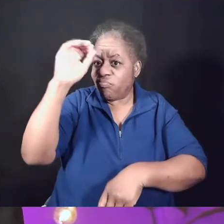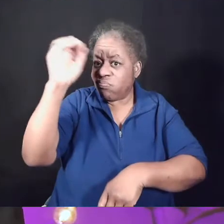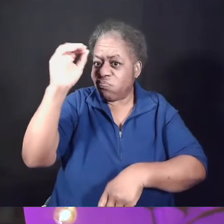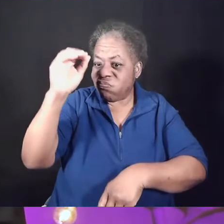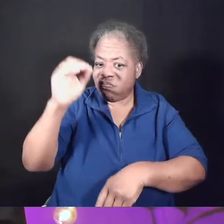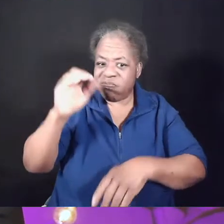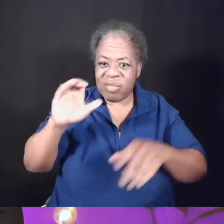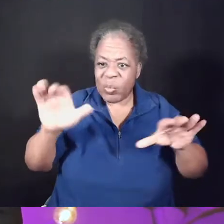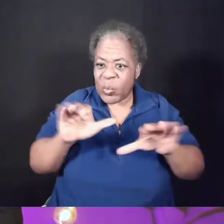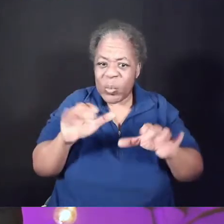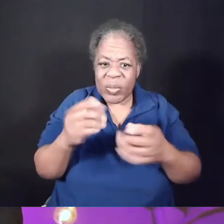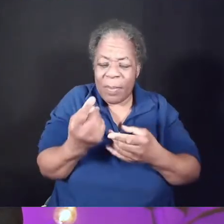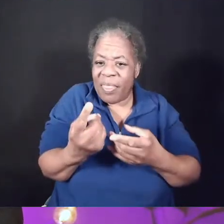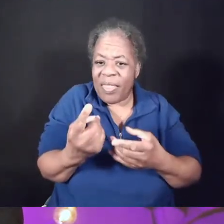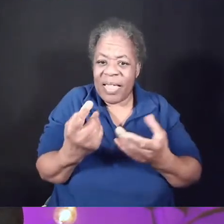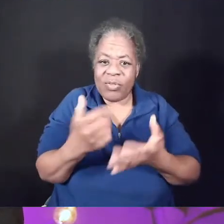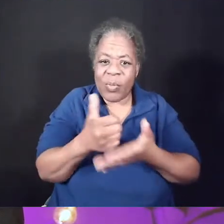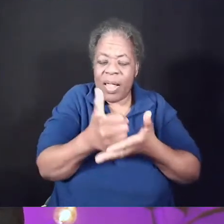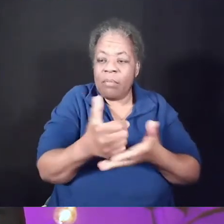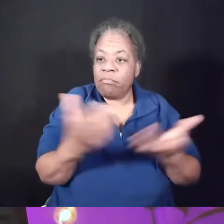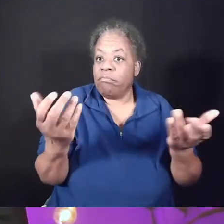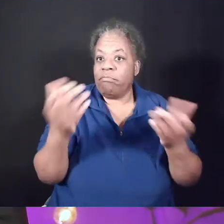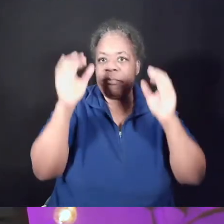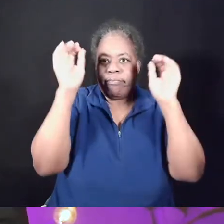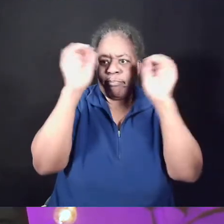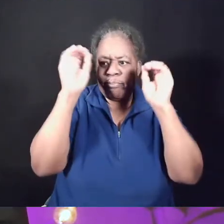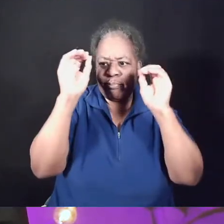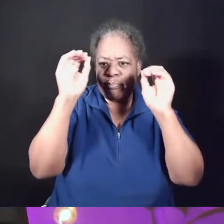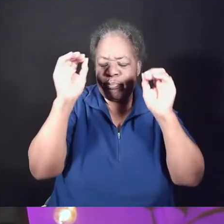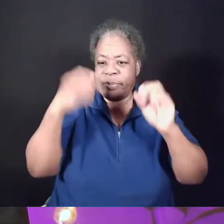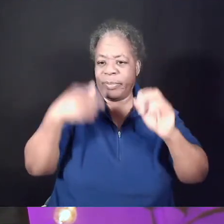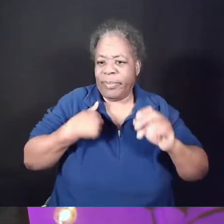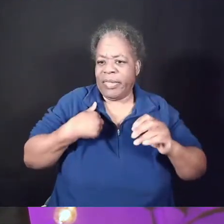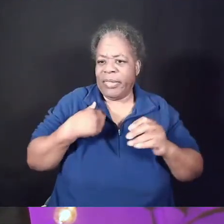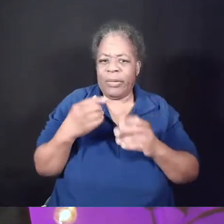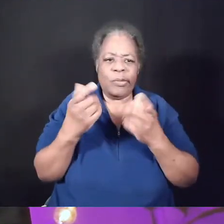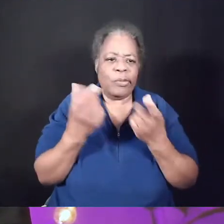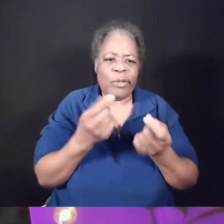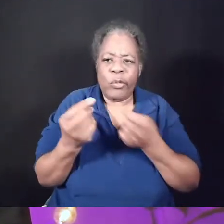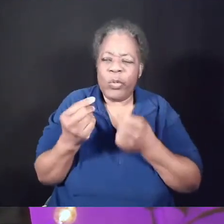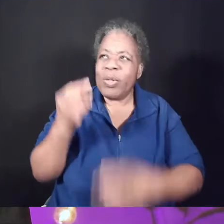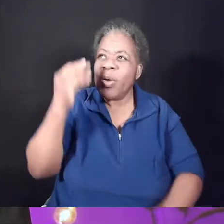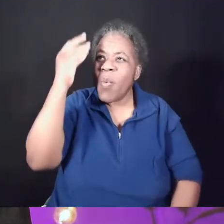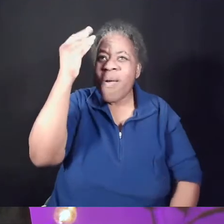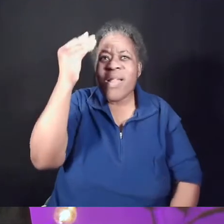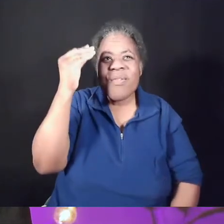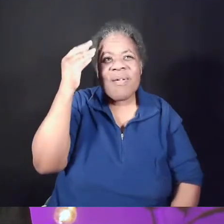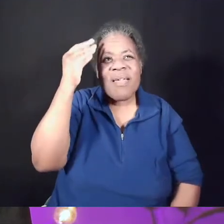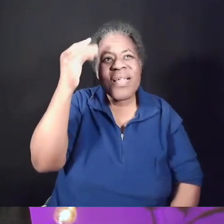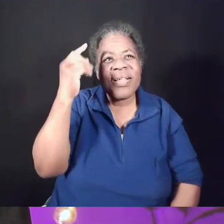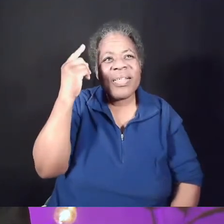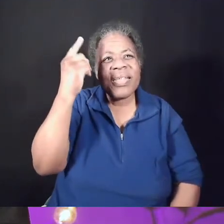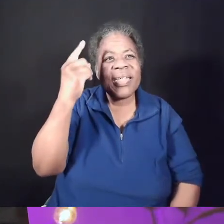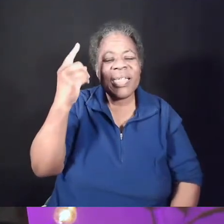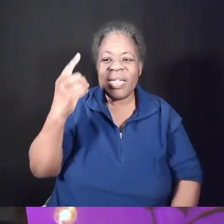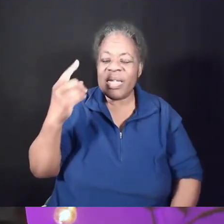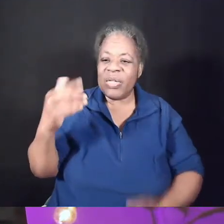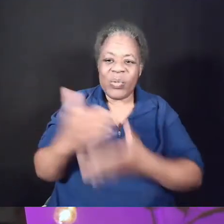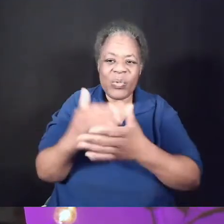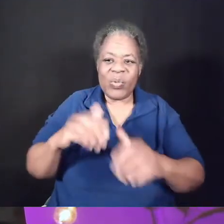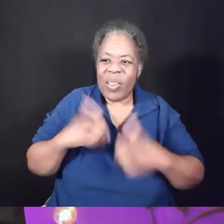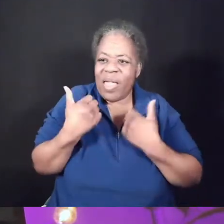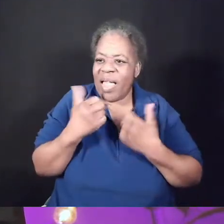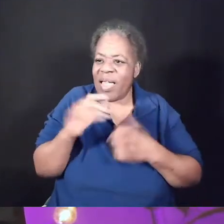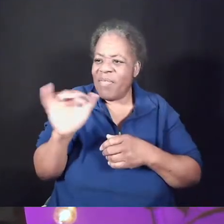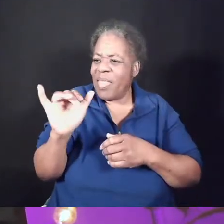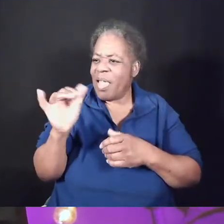either. So I found myself, you know, spending a lot of time wondering, what would this new life be like? I'd heard so much